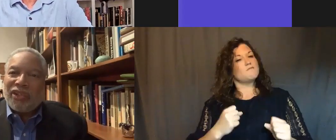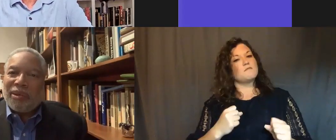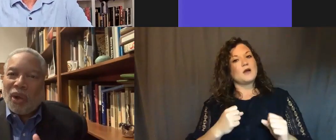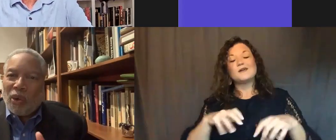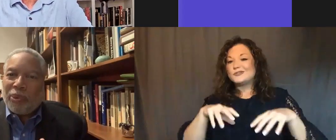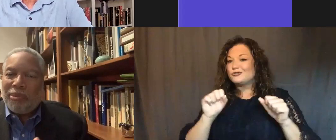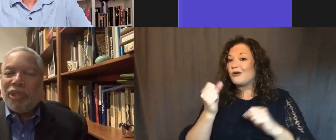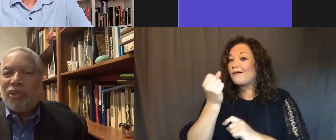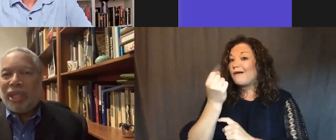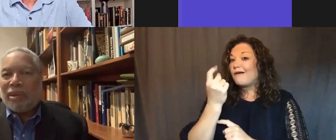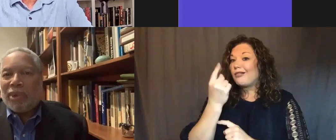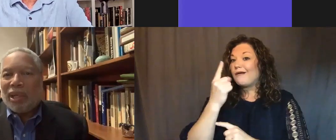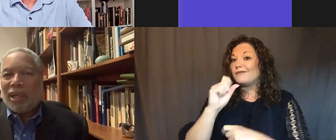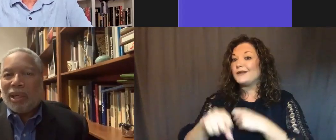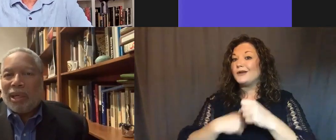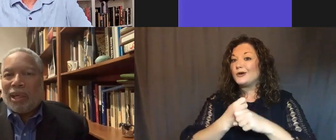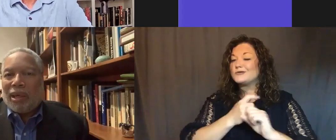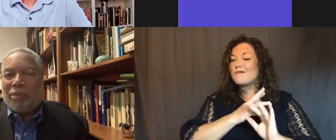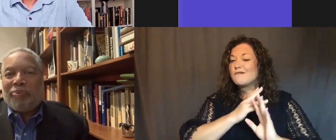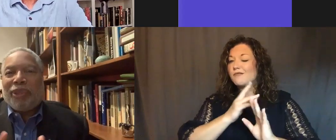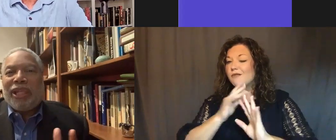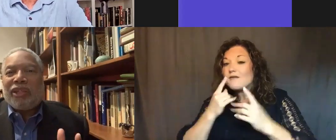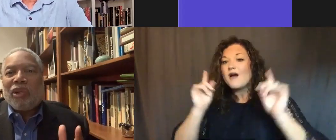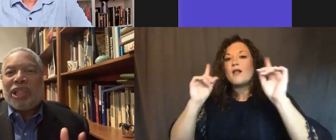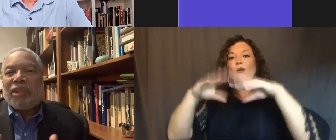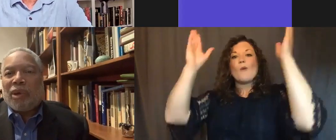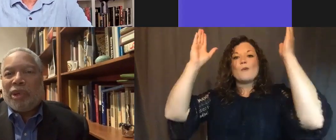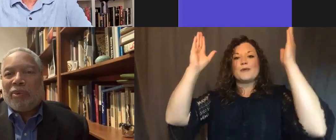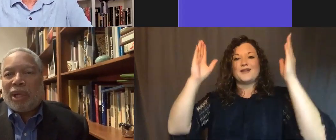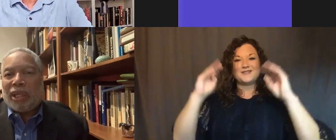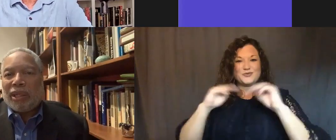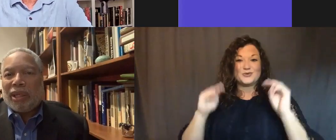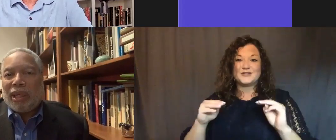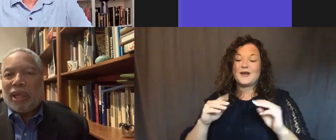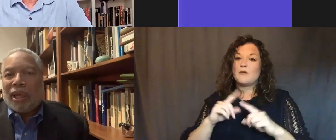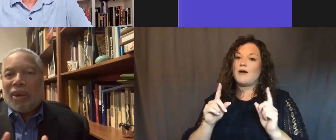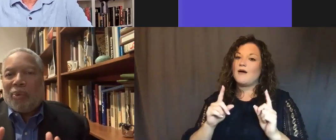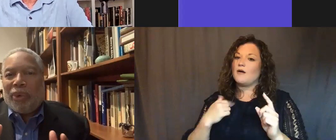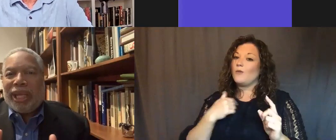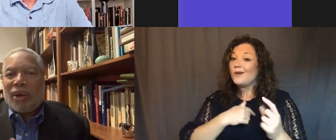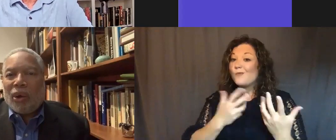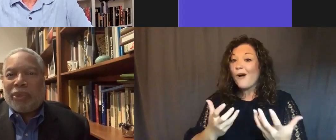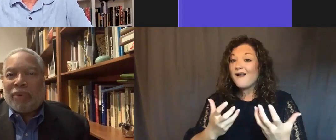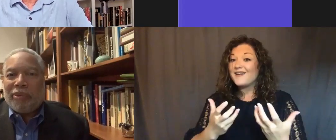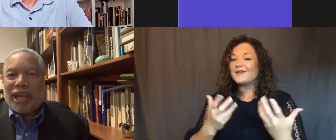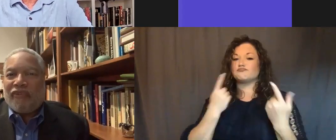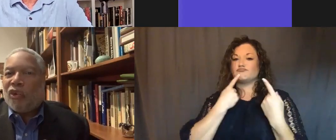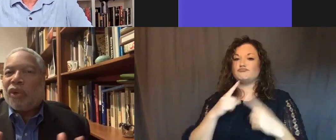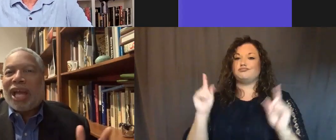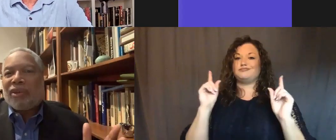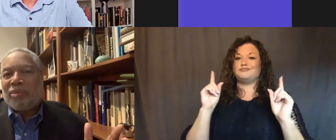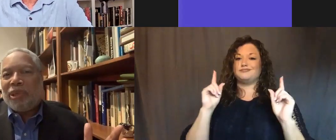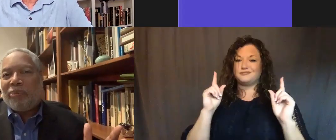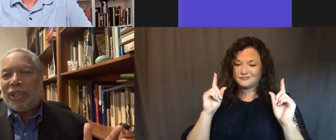years to open the museum, but it did so much of what we wanted. We had hoped that we would have